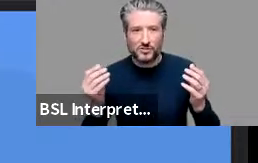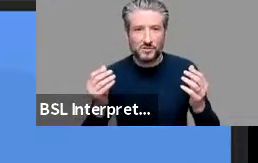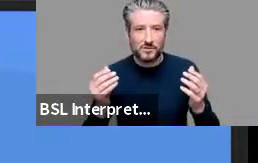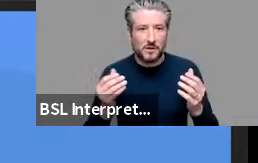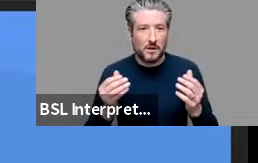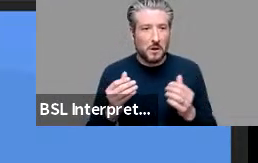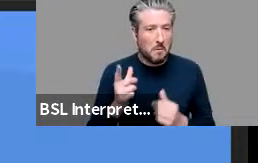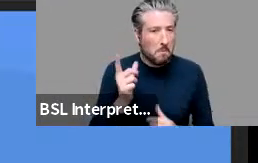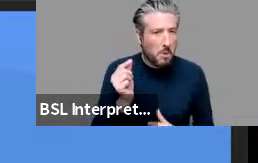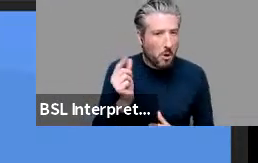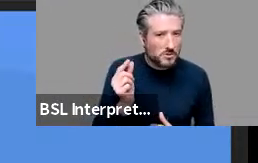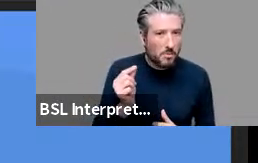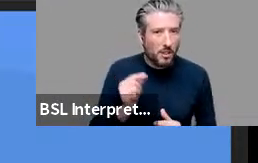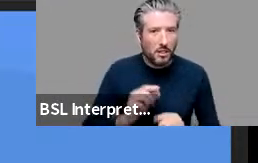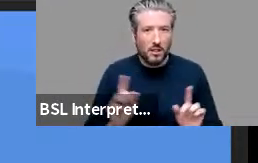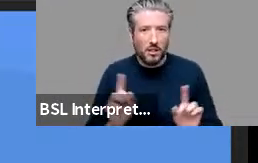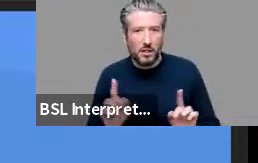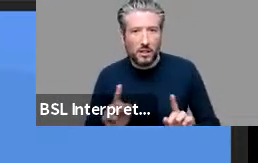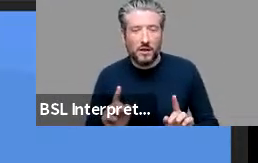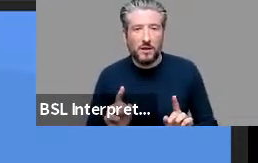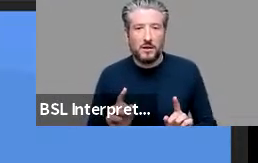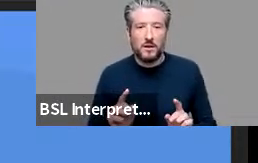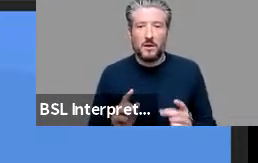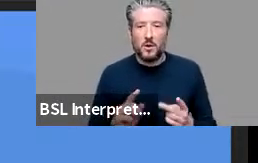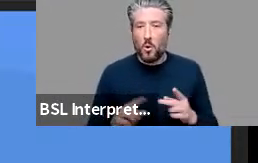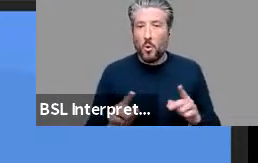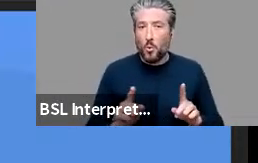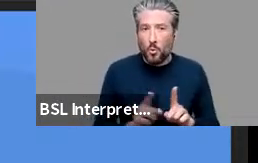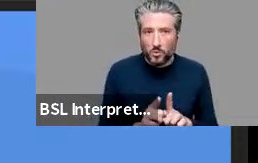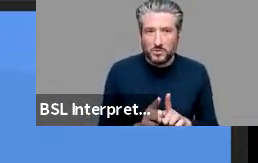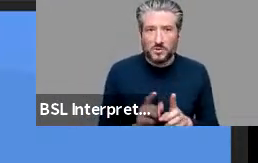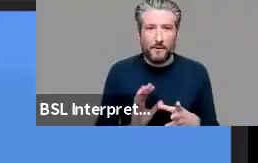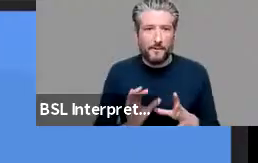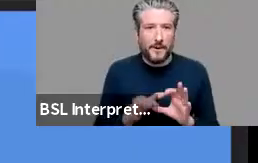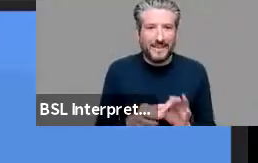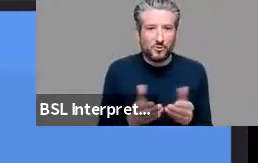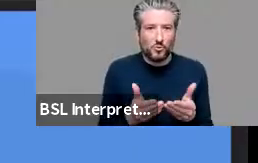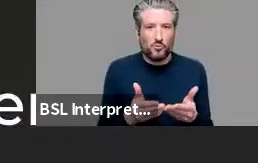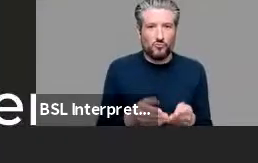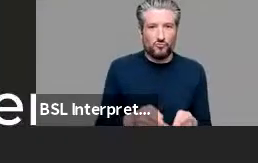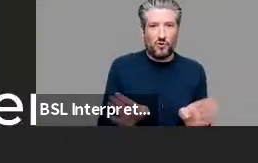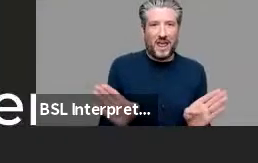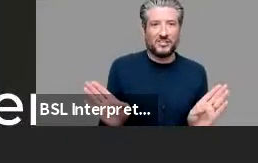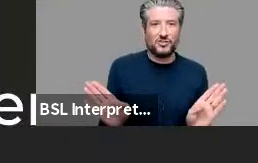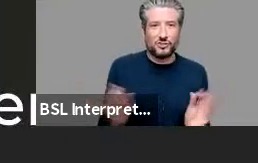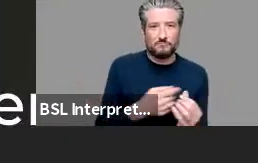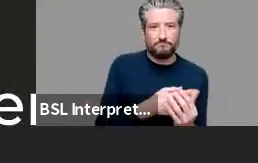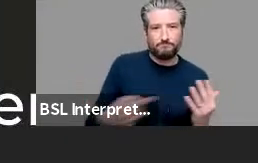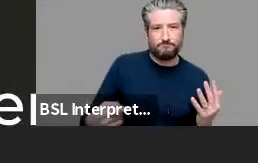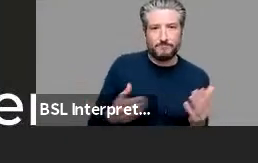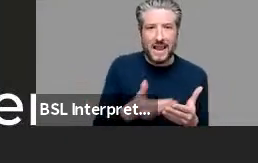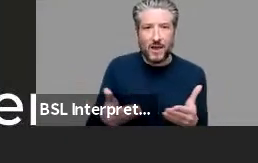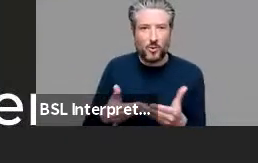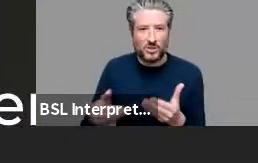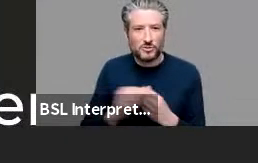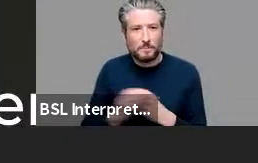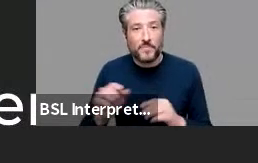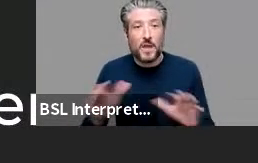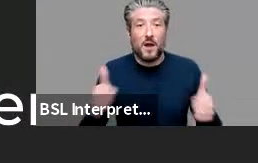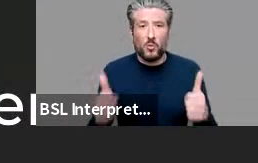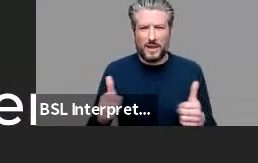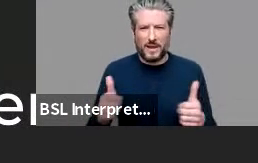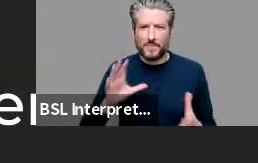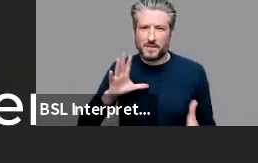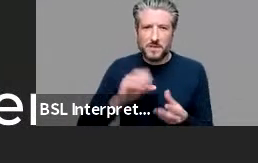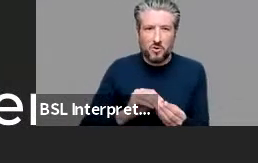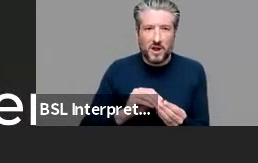ultimately also alter the way in which we think about language so to summarize the aim